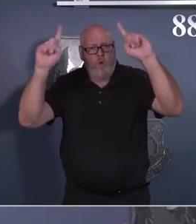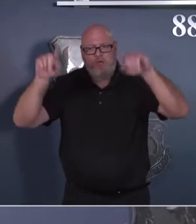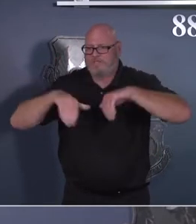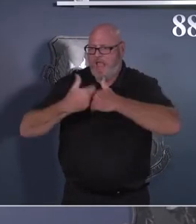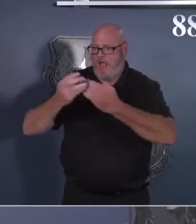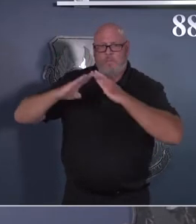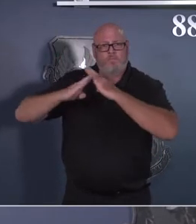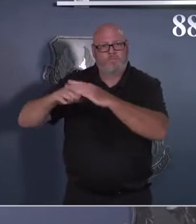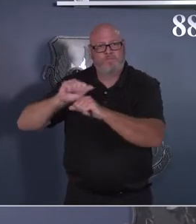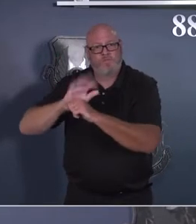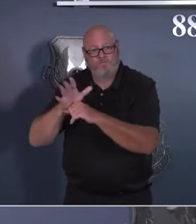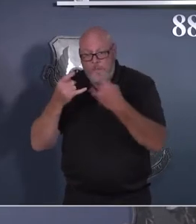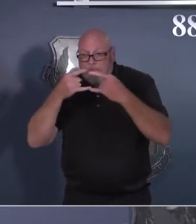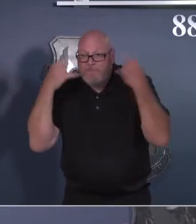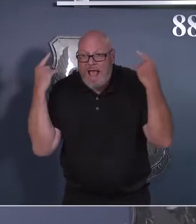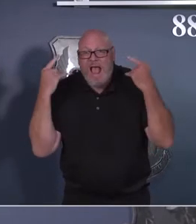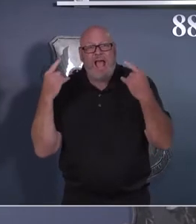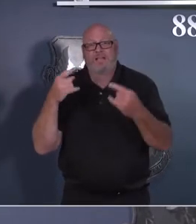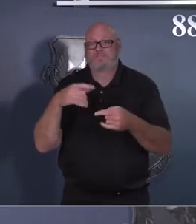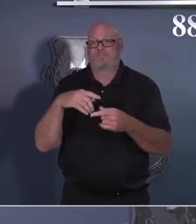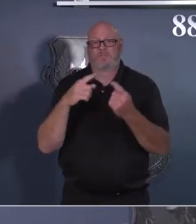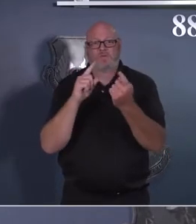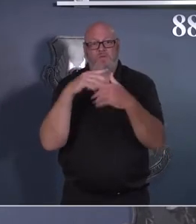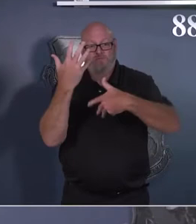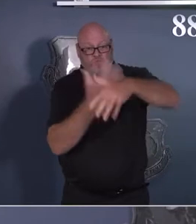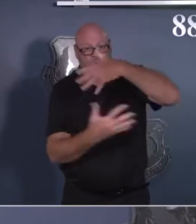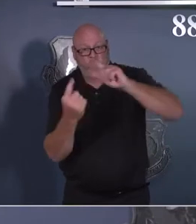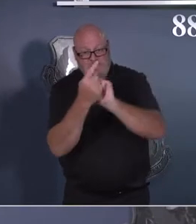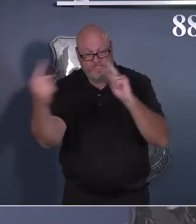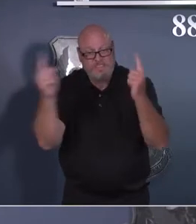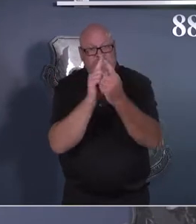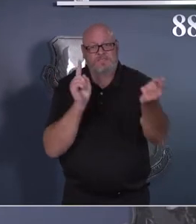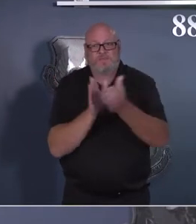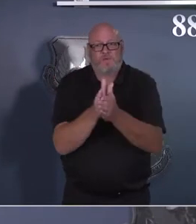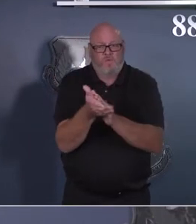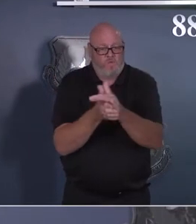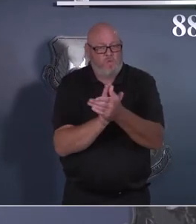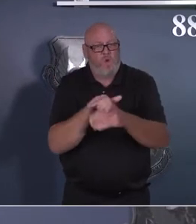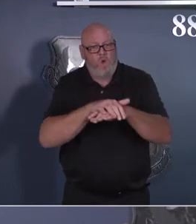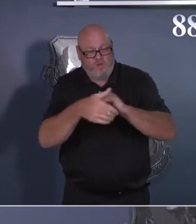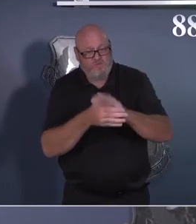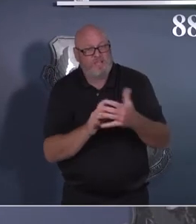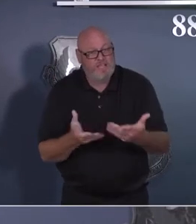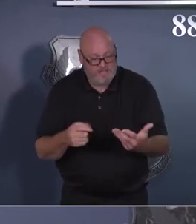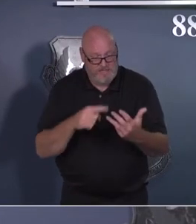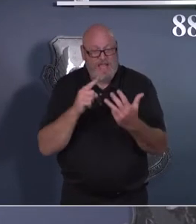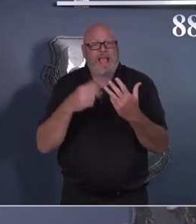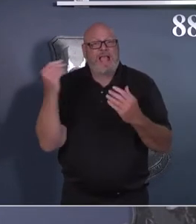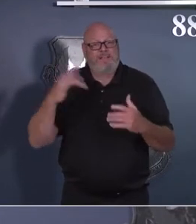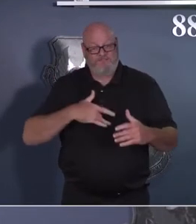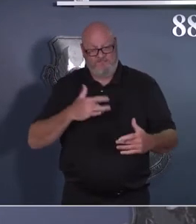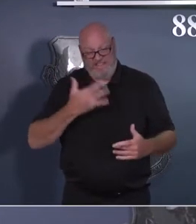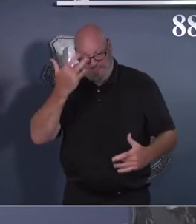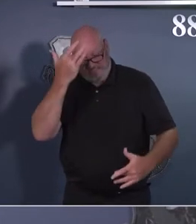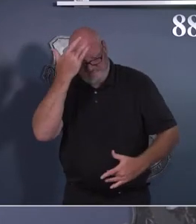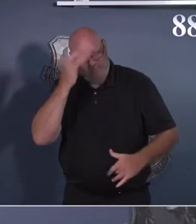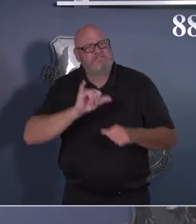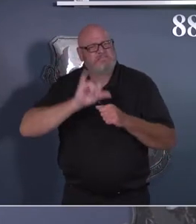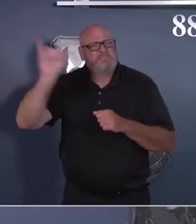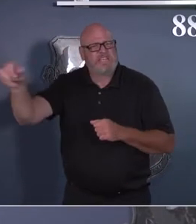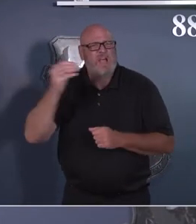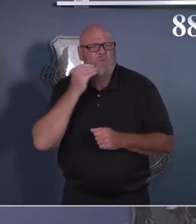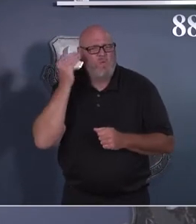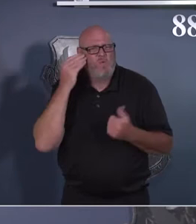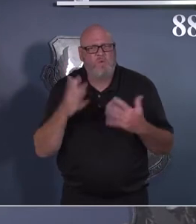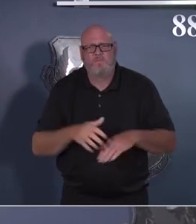of staying home if you're not feeling well, and then getting tested if you're showing those symptoms. So those mitigating measures, we've learned a lot